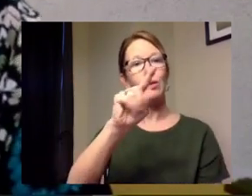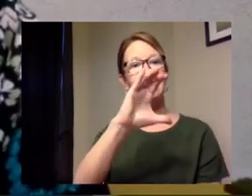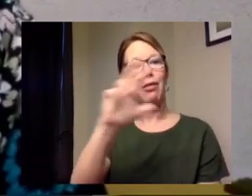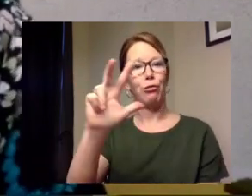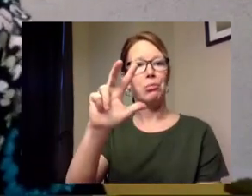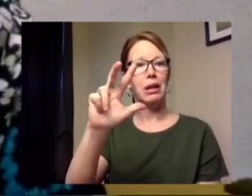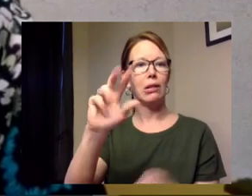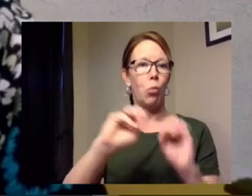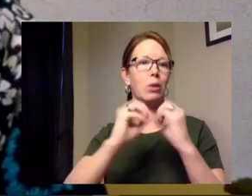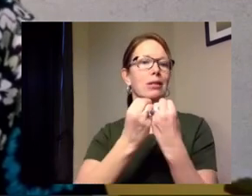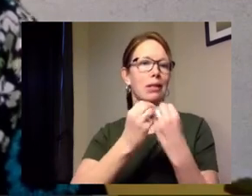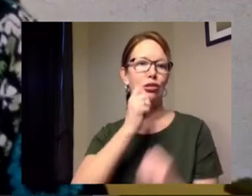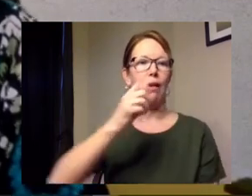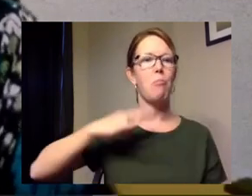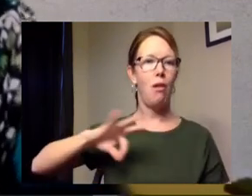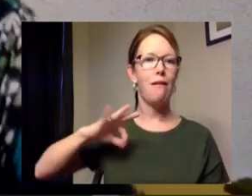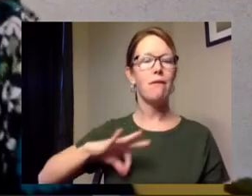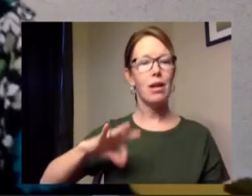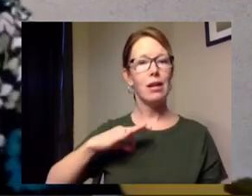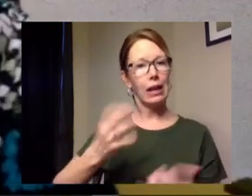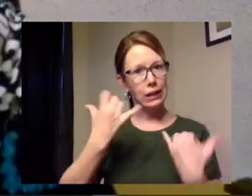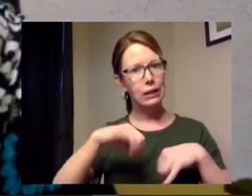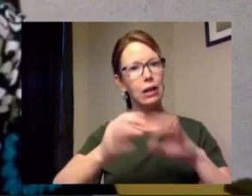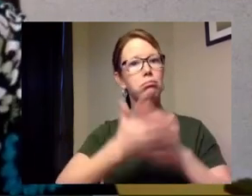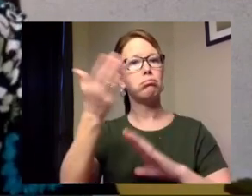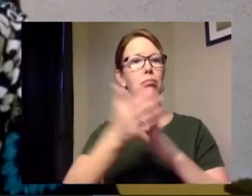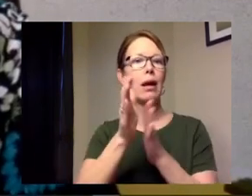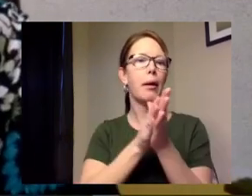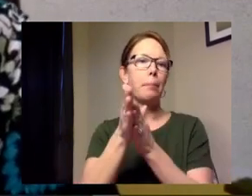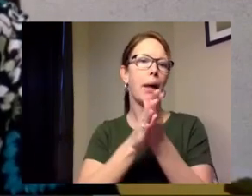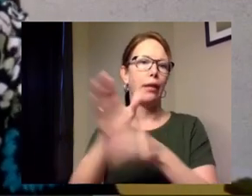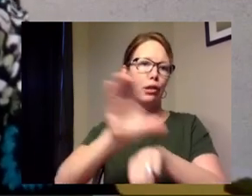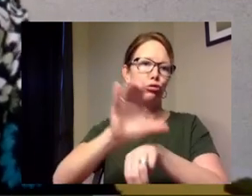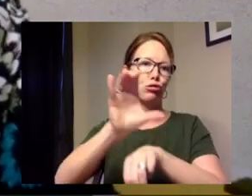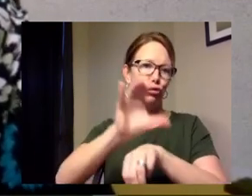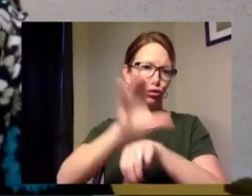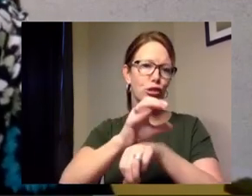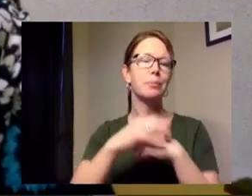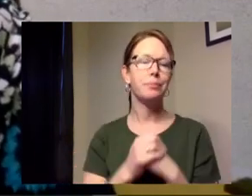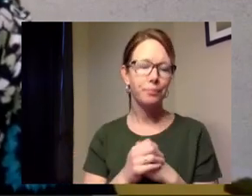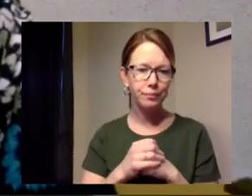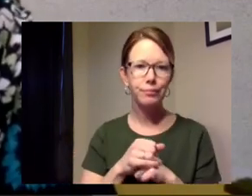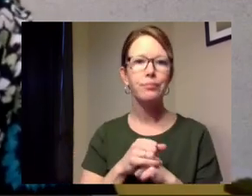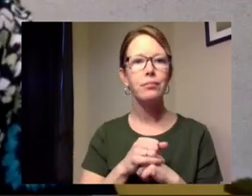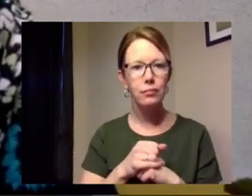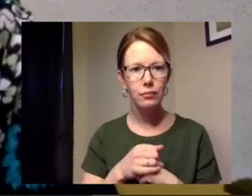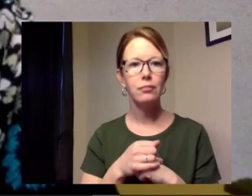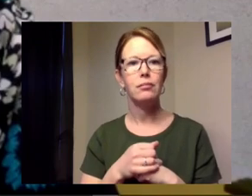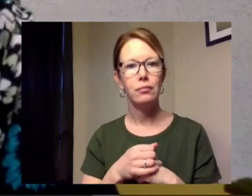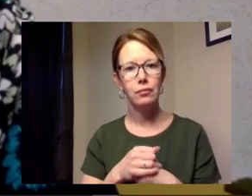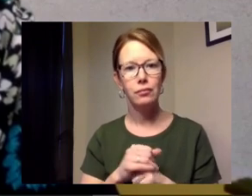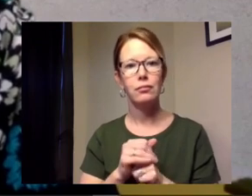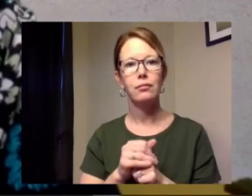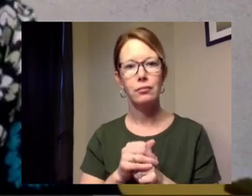um and it still operates out of the methodist church building and um the that's where our